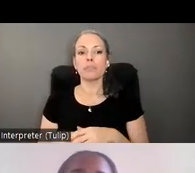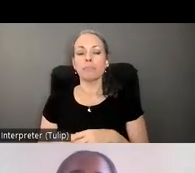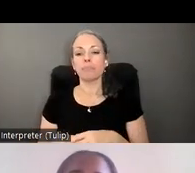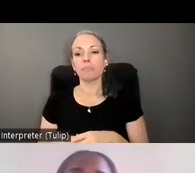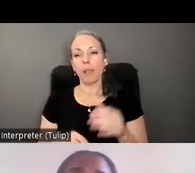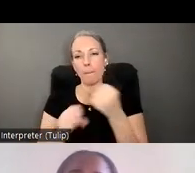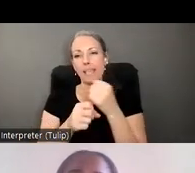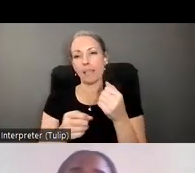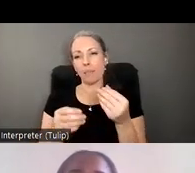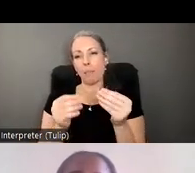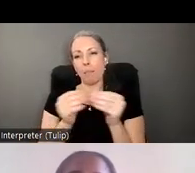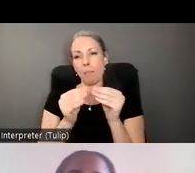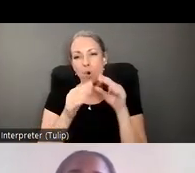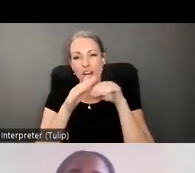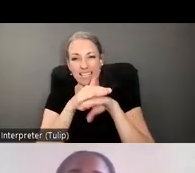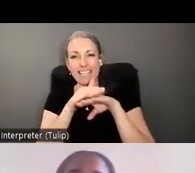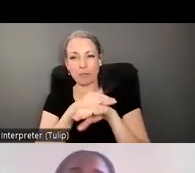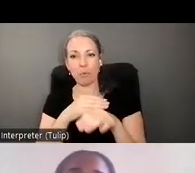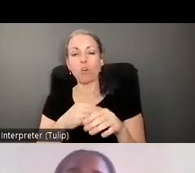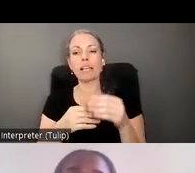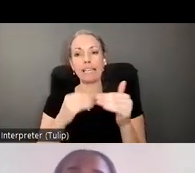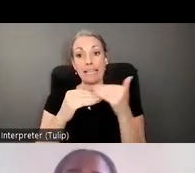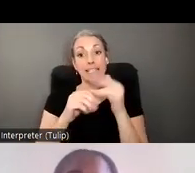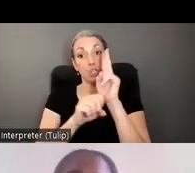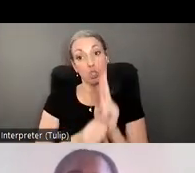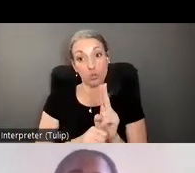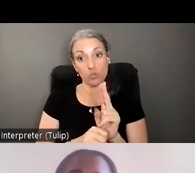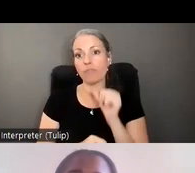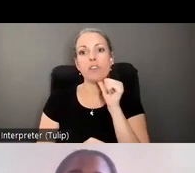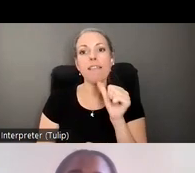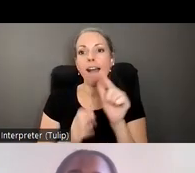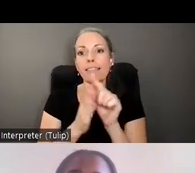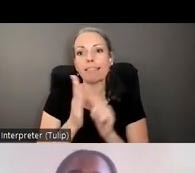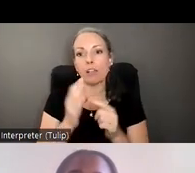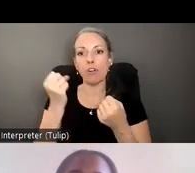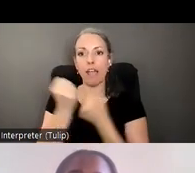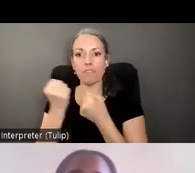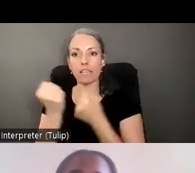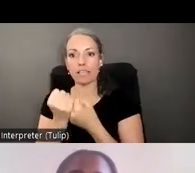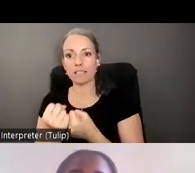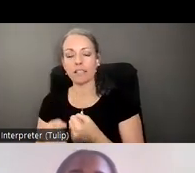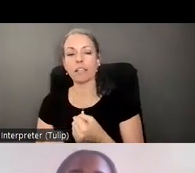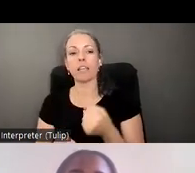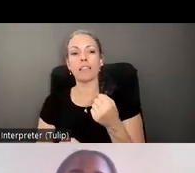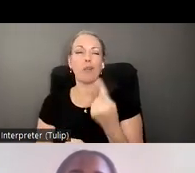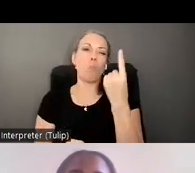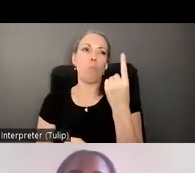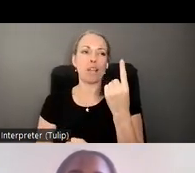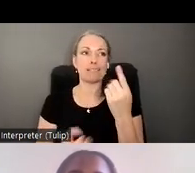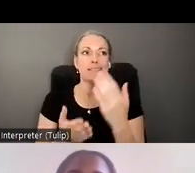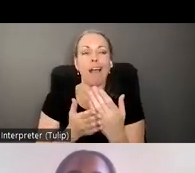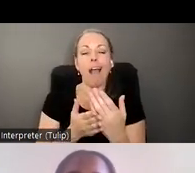it more easily usable easily usable for non-legal advocates and make that really kind of a one-stop shop for um